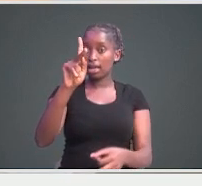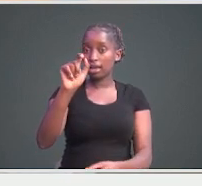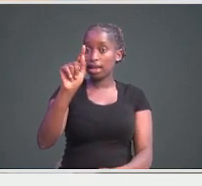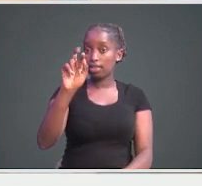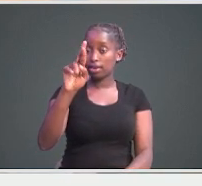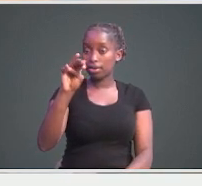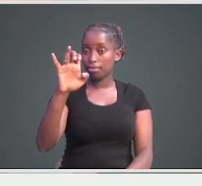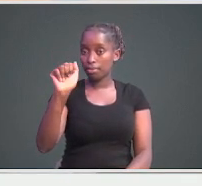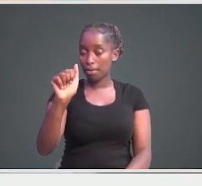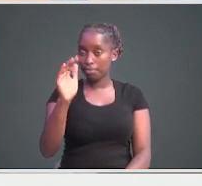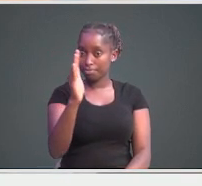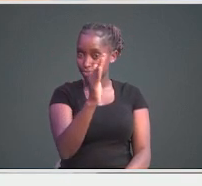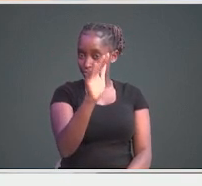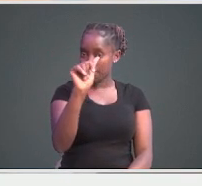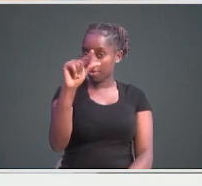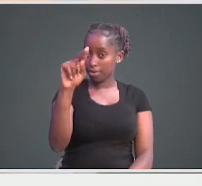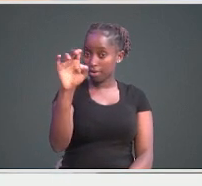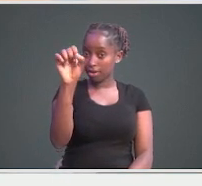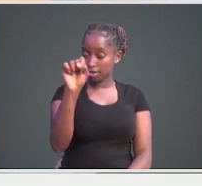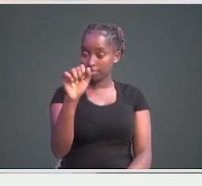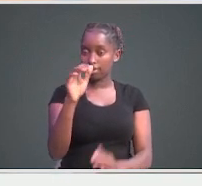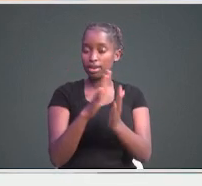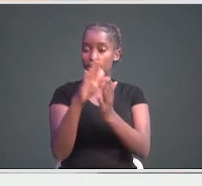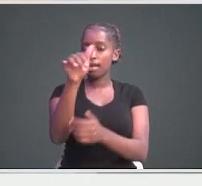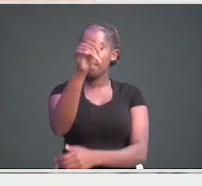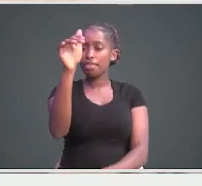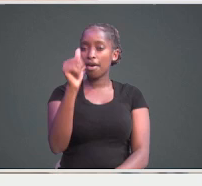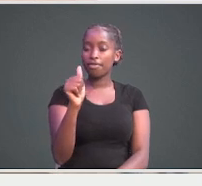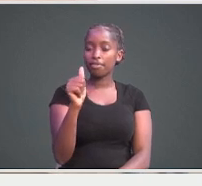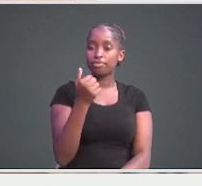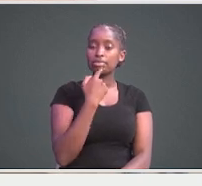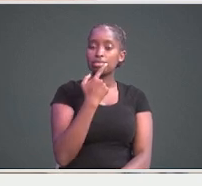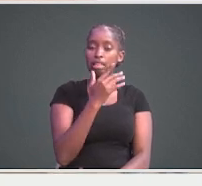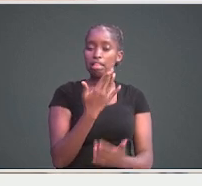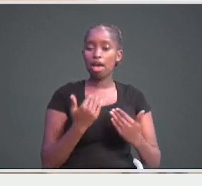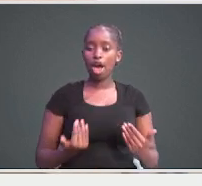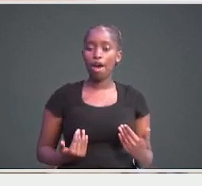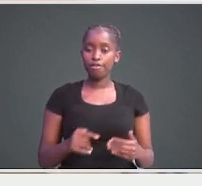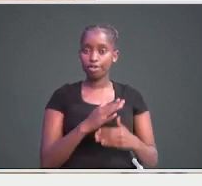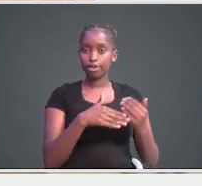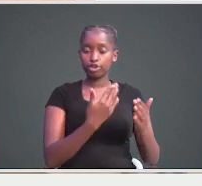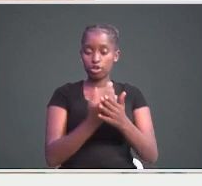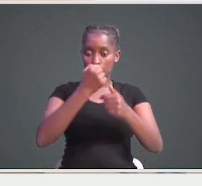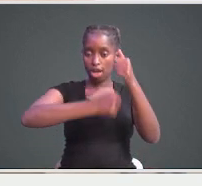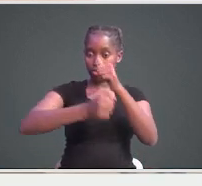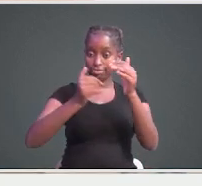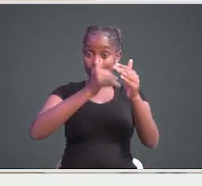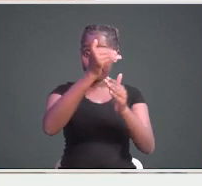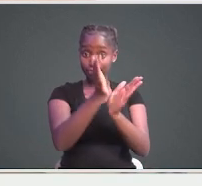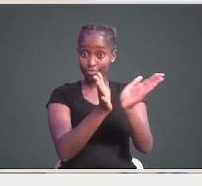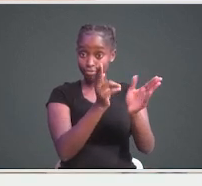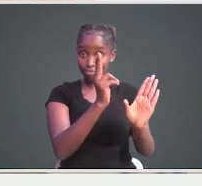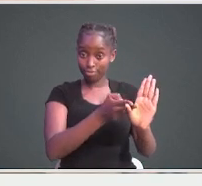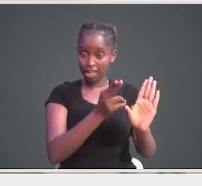Agnes Murgo and John Mativo emphasized that certain sections of the Act, introduced after the public participation phase, failed to meet